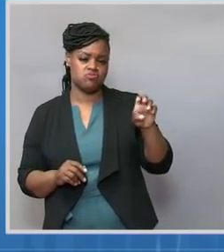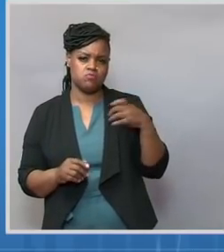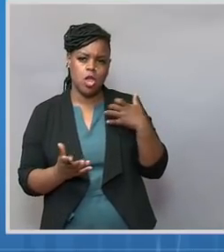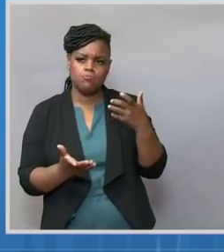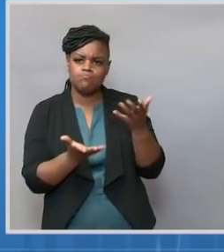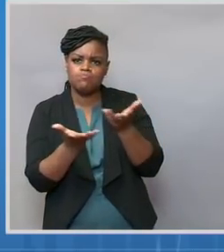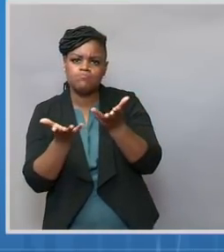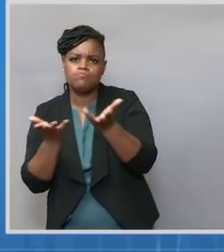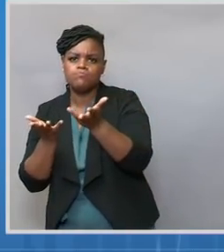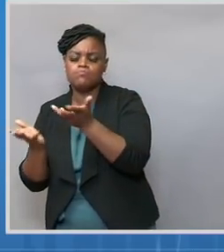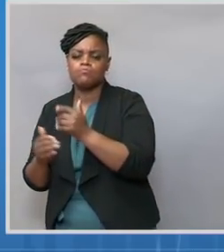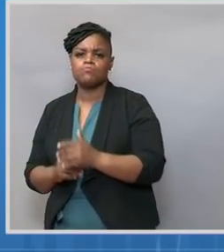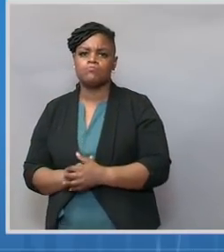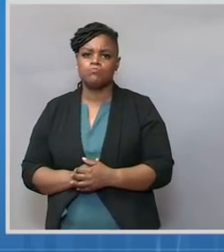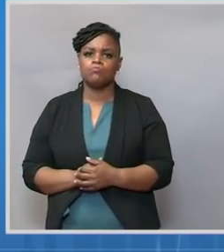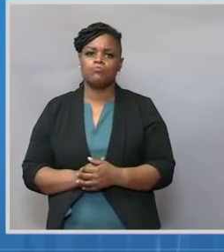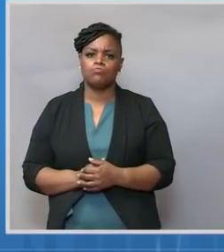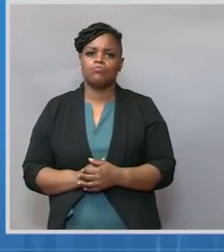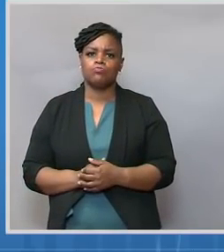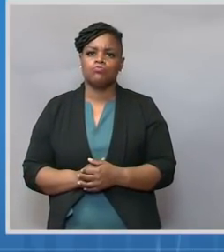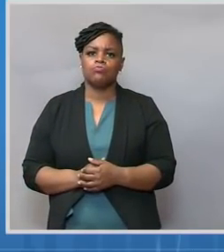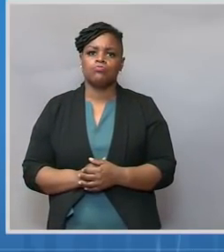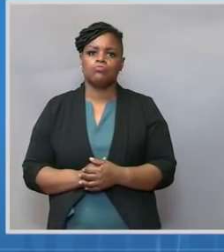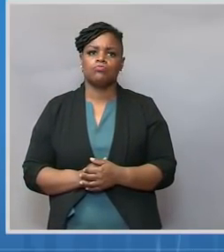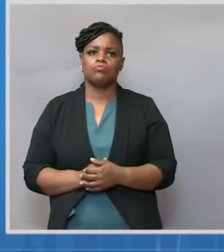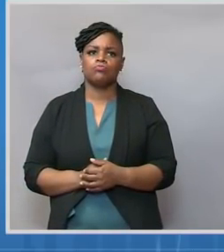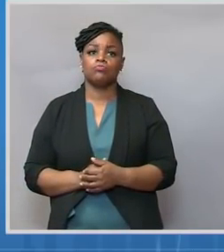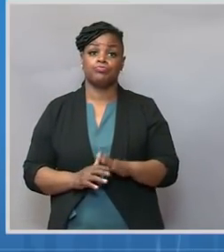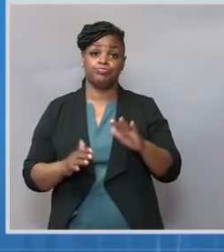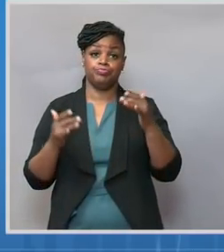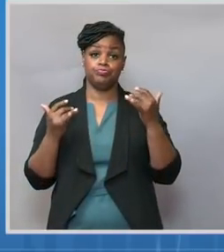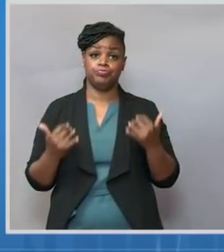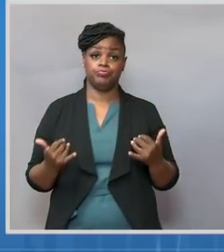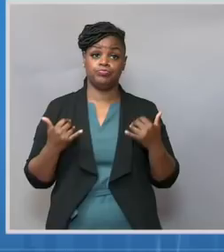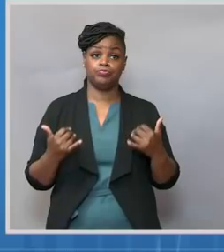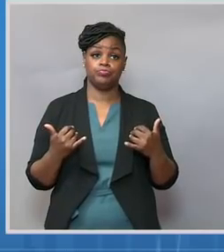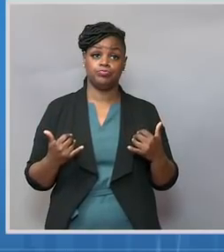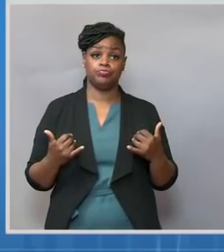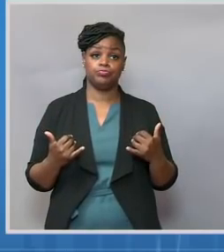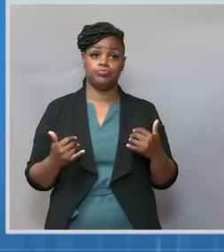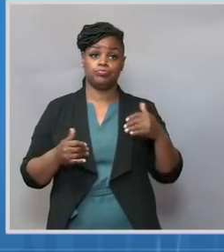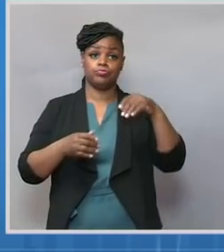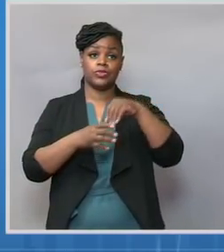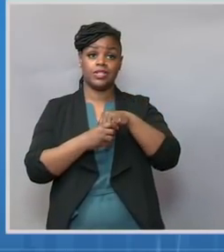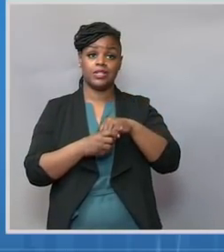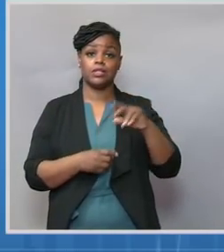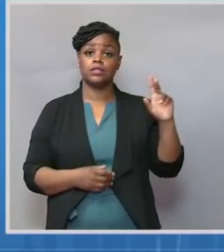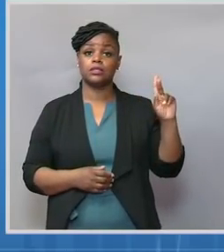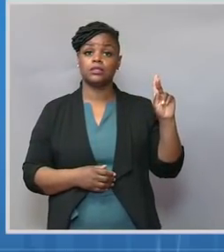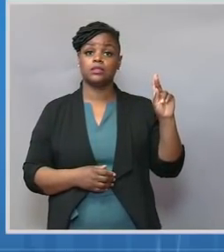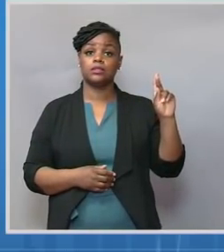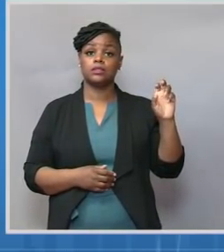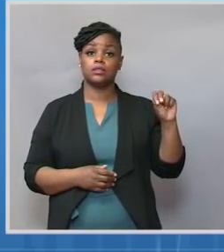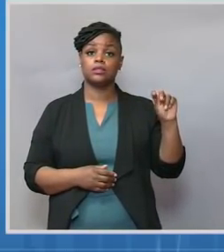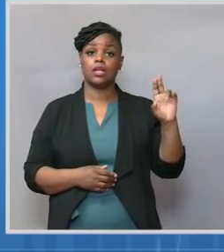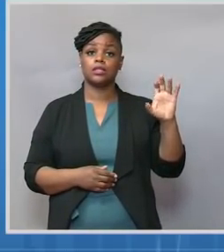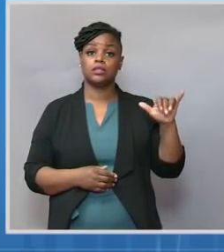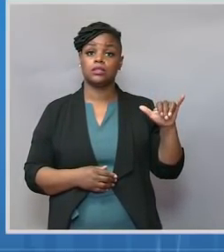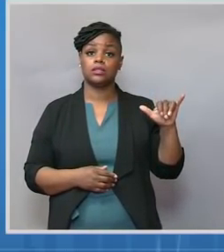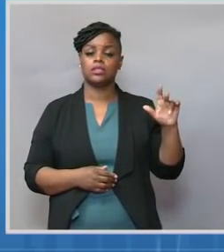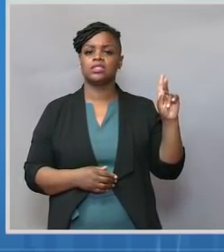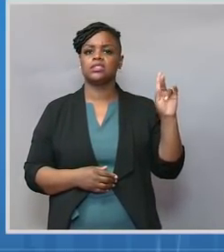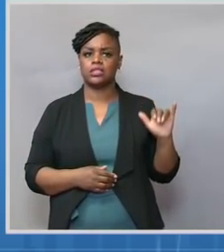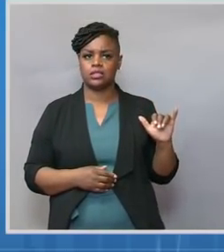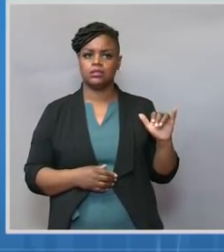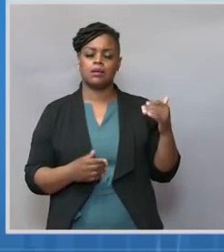federally run vaccination sites today in Kentucky with a combined capacity of 7,000 shots per